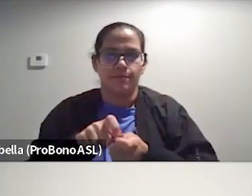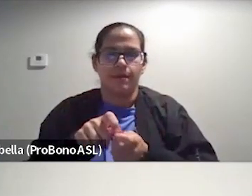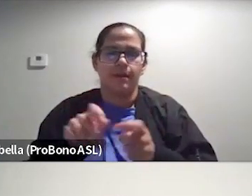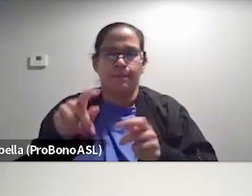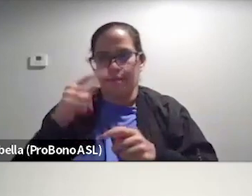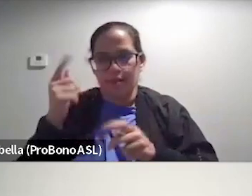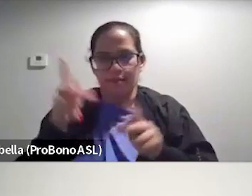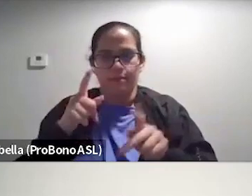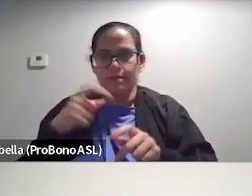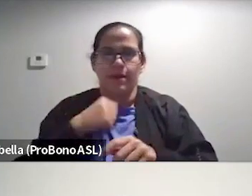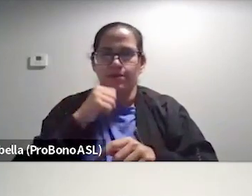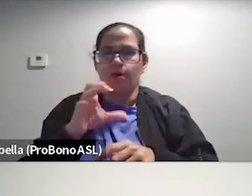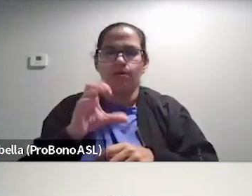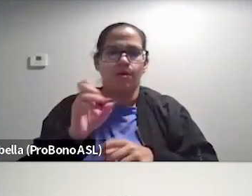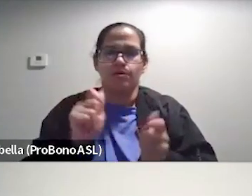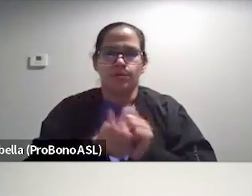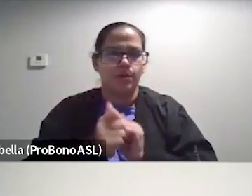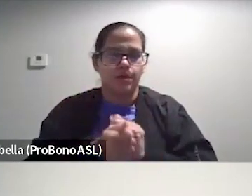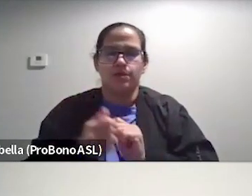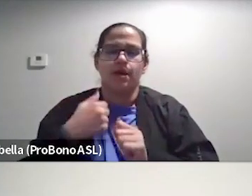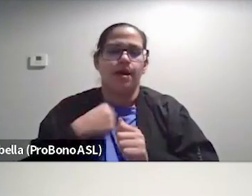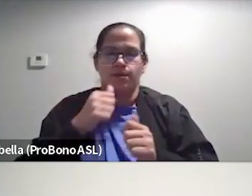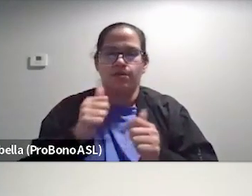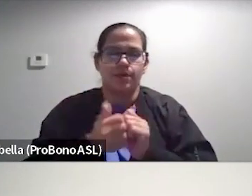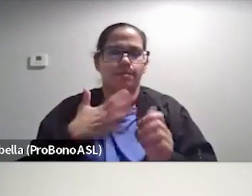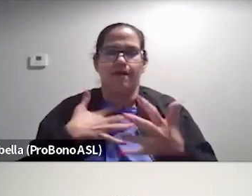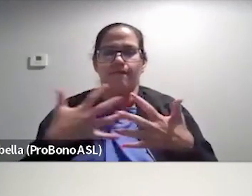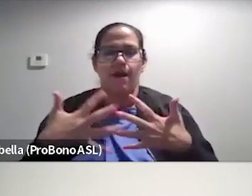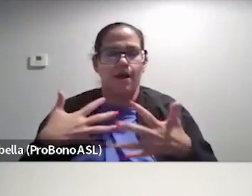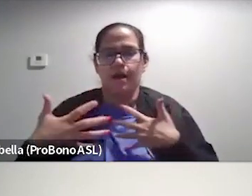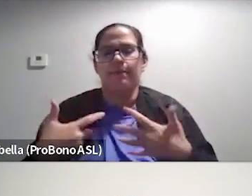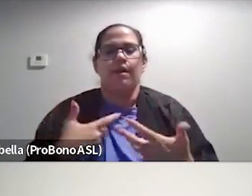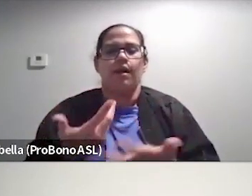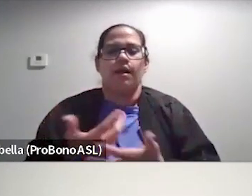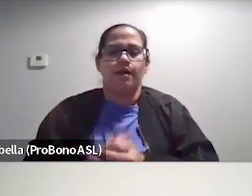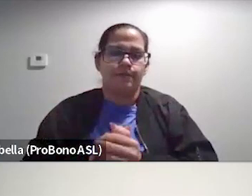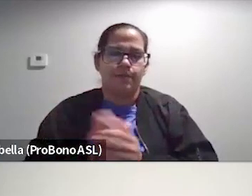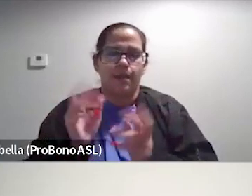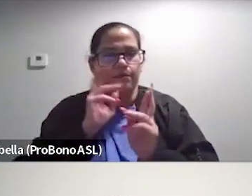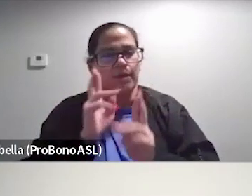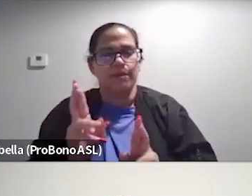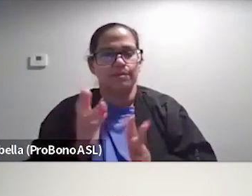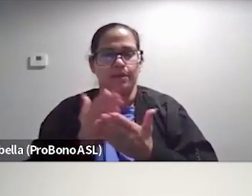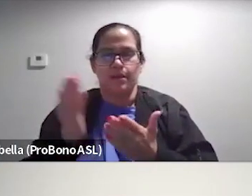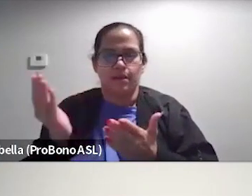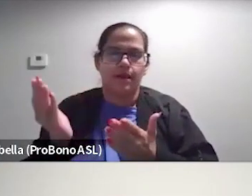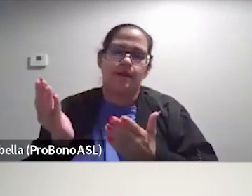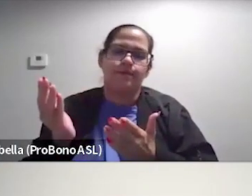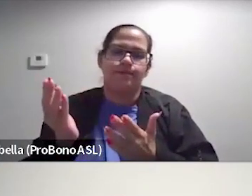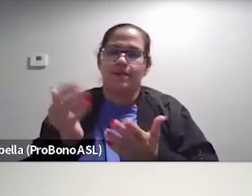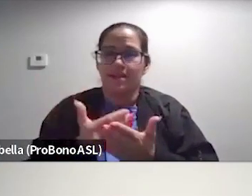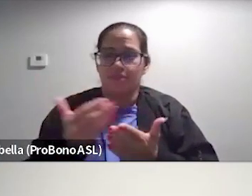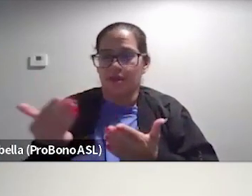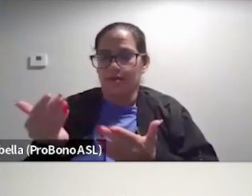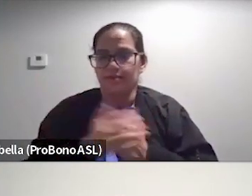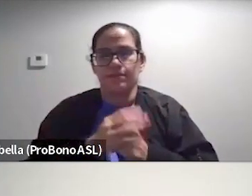because I do not code switch. I don't change my vibe. Um, and you know, the respectability thing, uh, is it's a thing